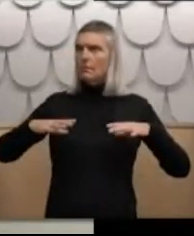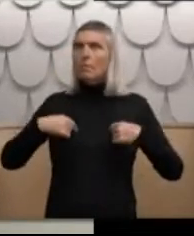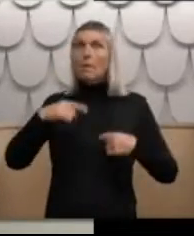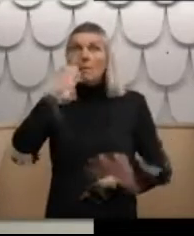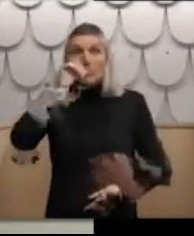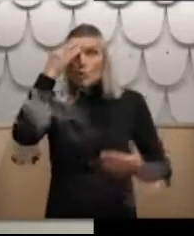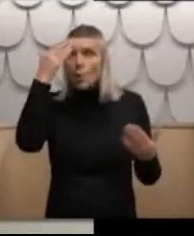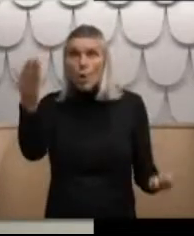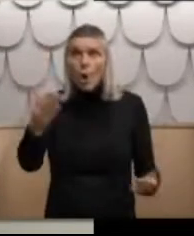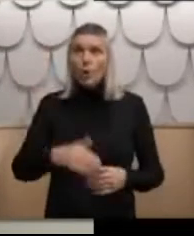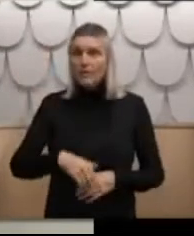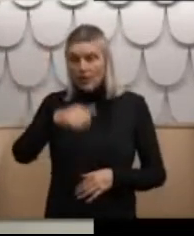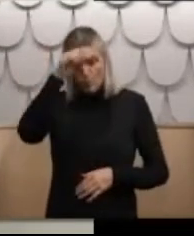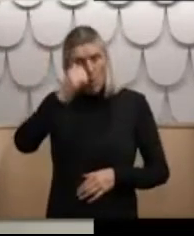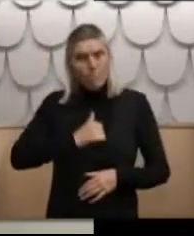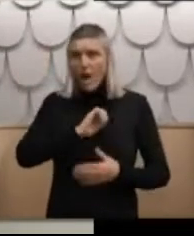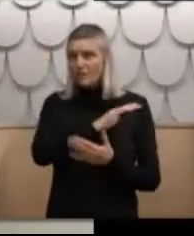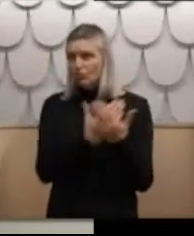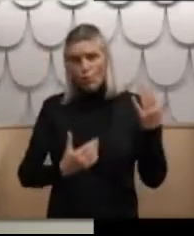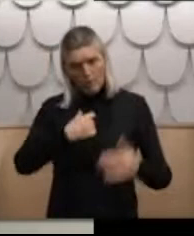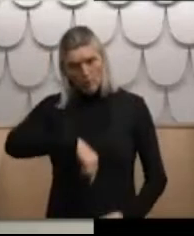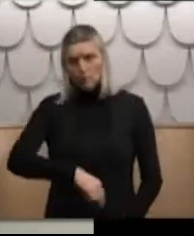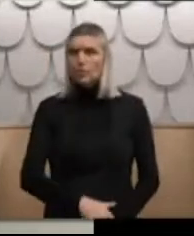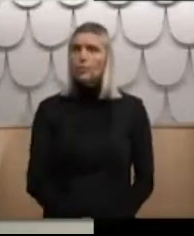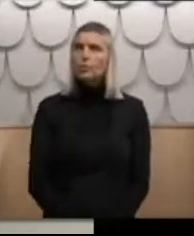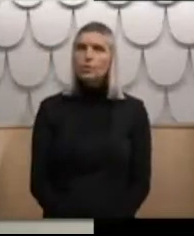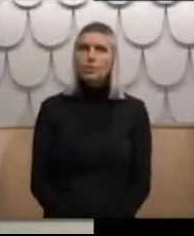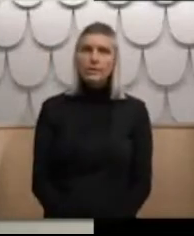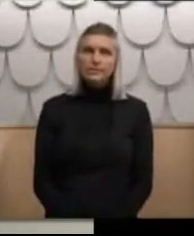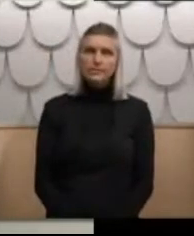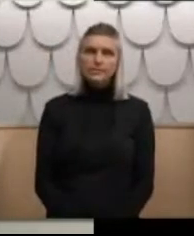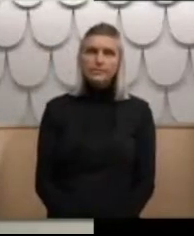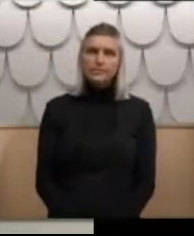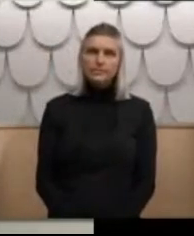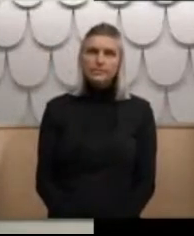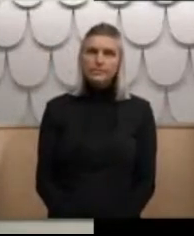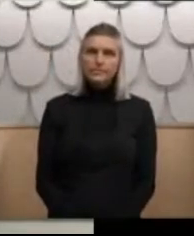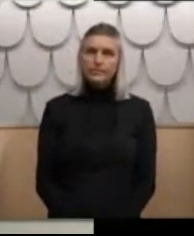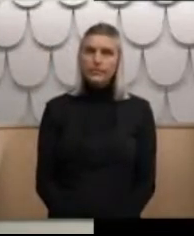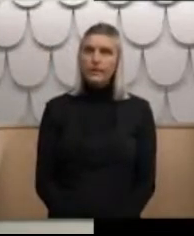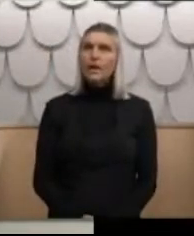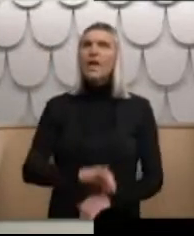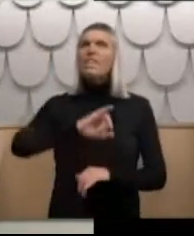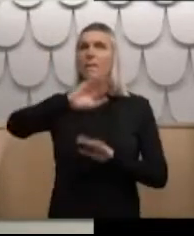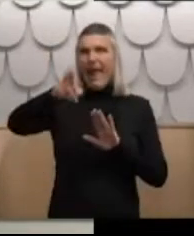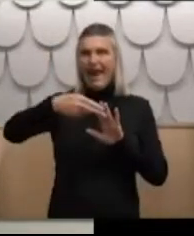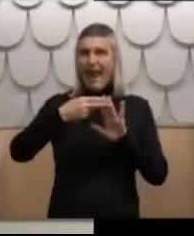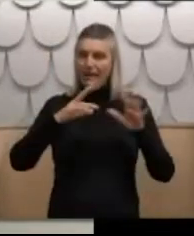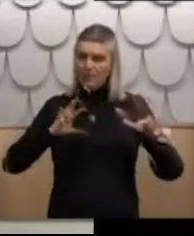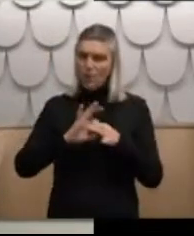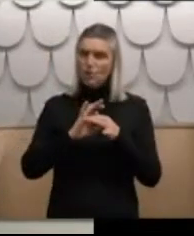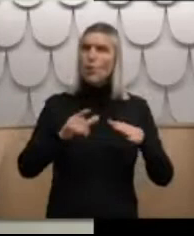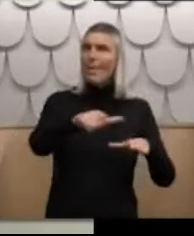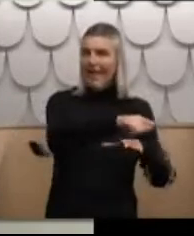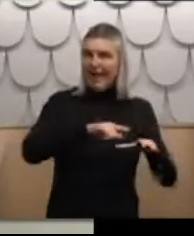and they do not know my story. The whole stigma around Lake Ellets is real. And it has